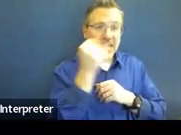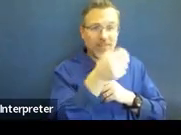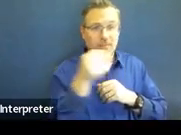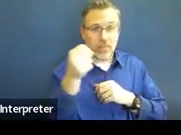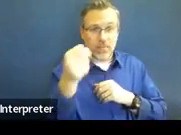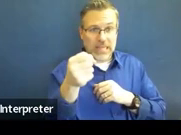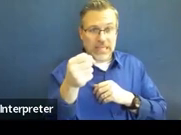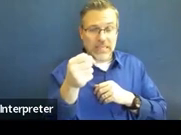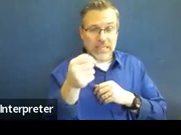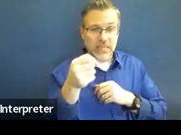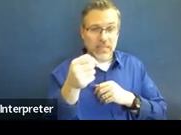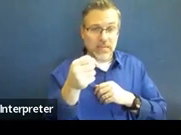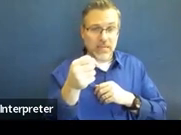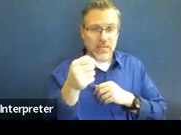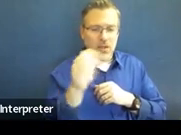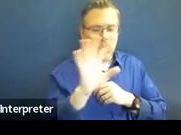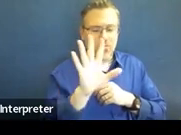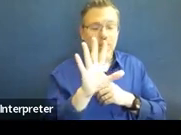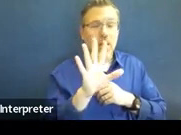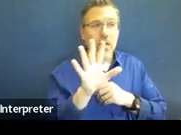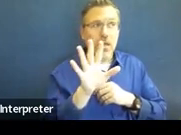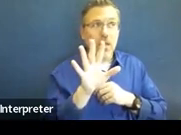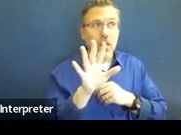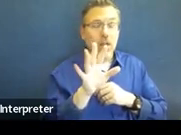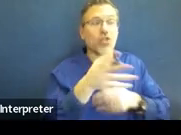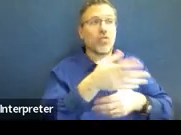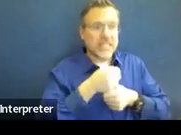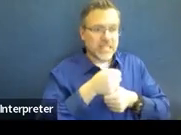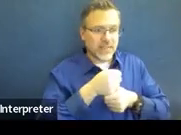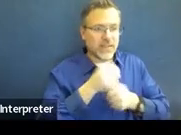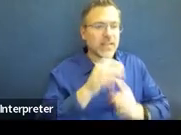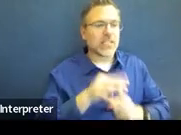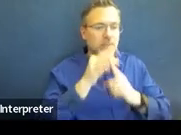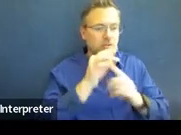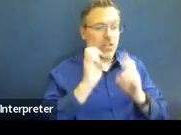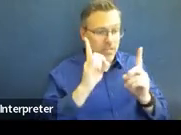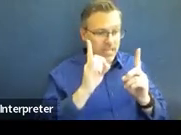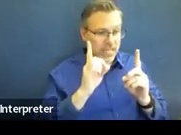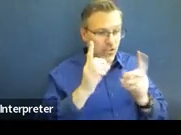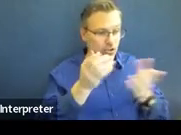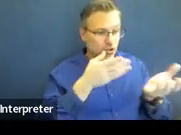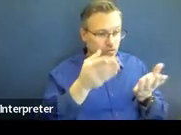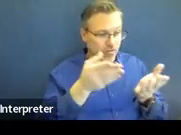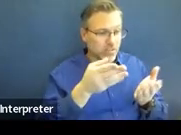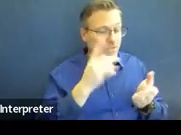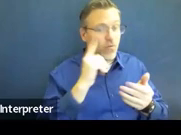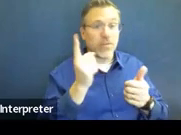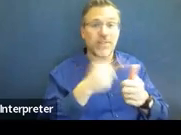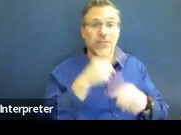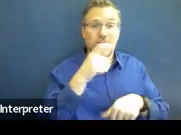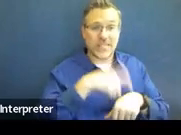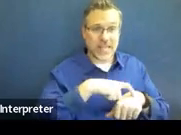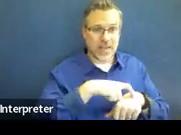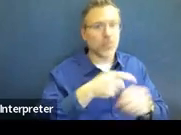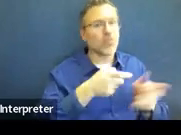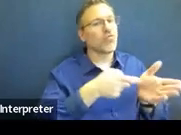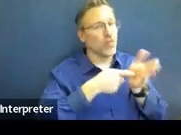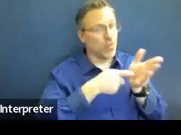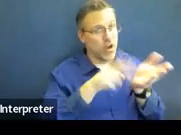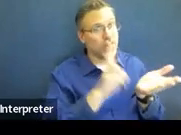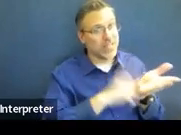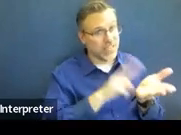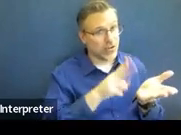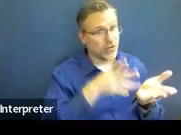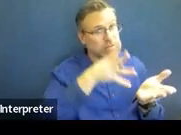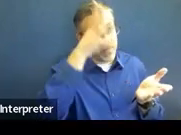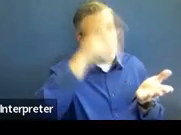ed, or receiving special education services for the first time. There does need to be a signature here from the